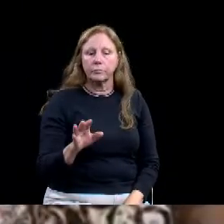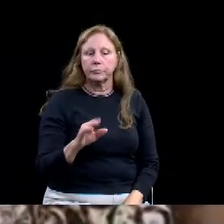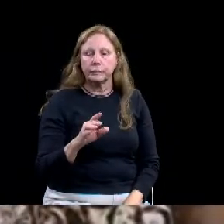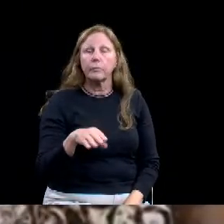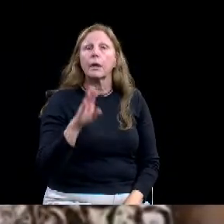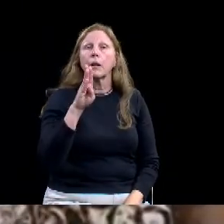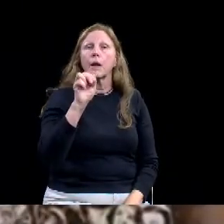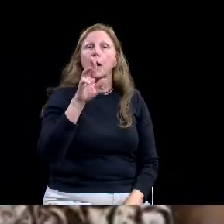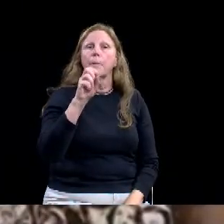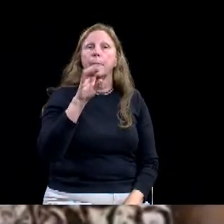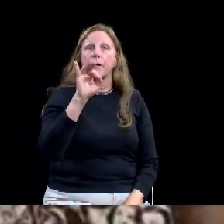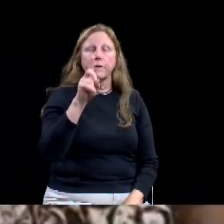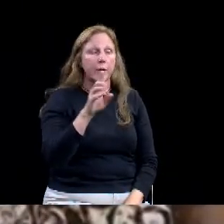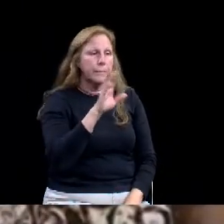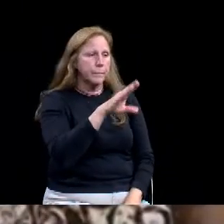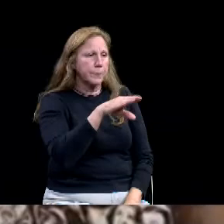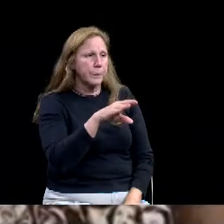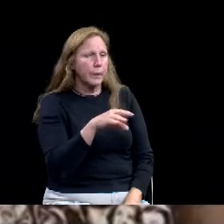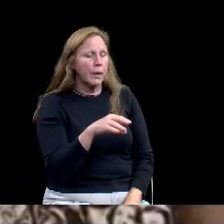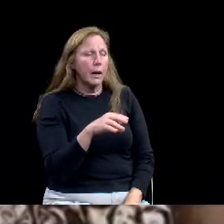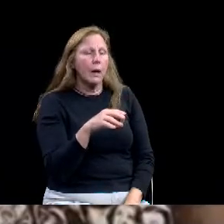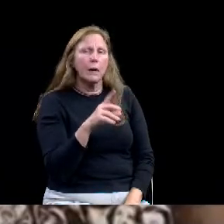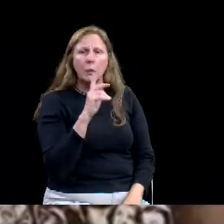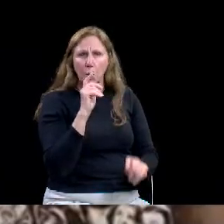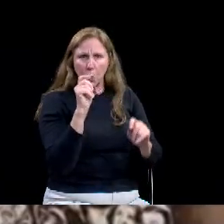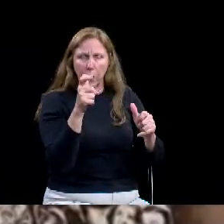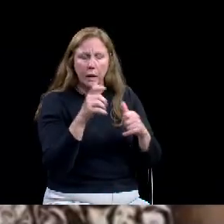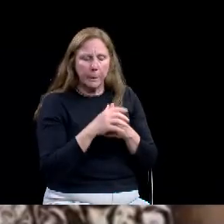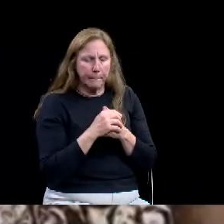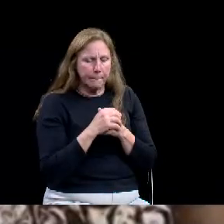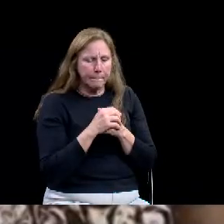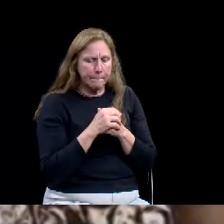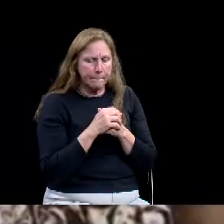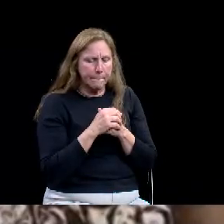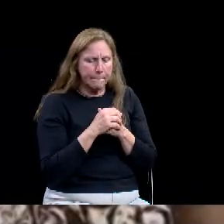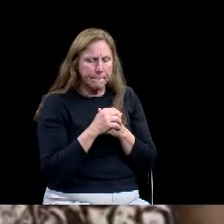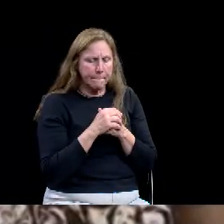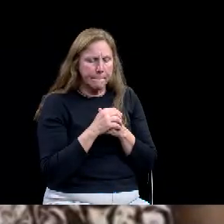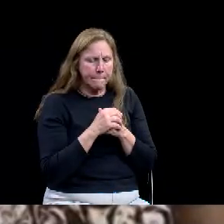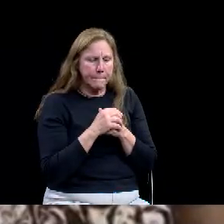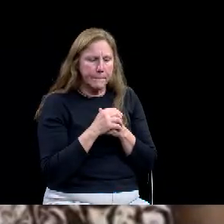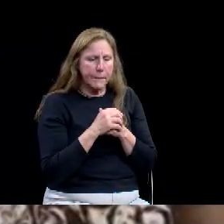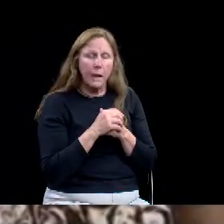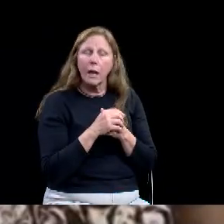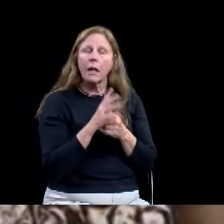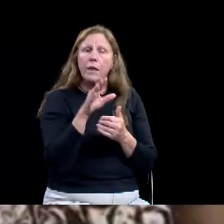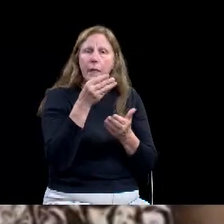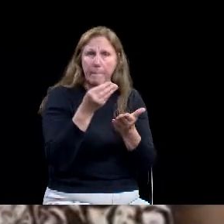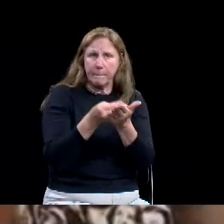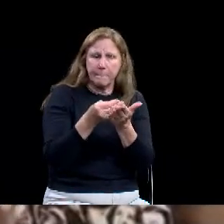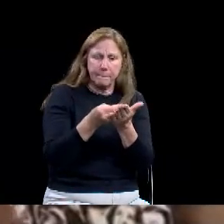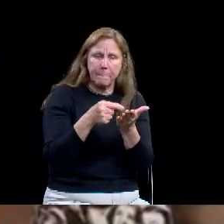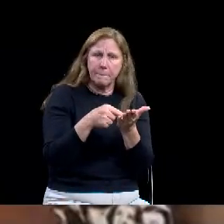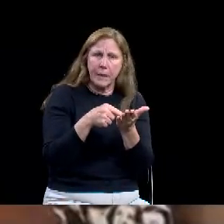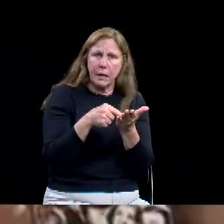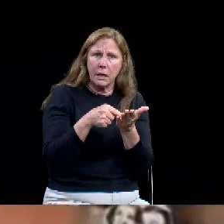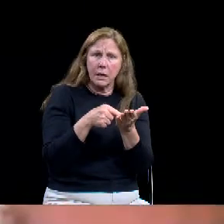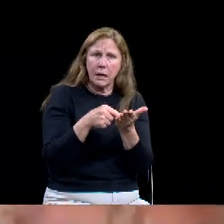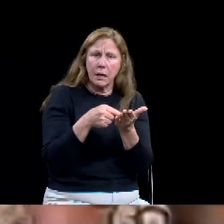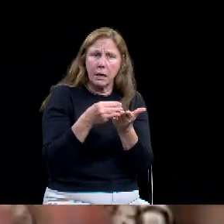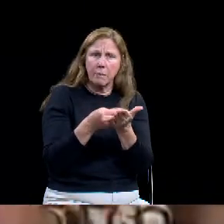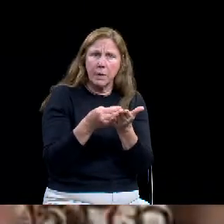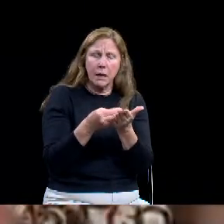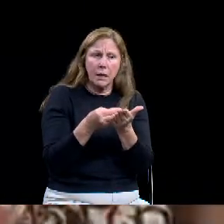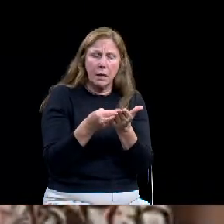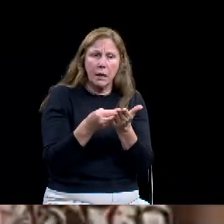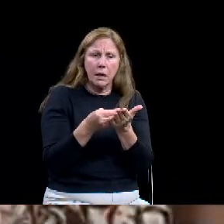is this just reactive or can some of it be used proactively in a manner that, you know, so if we weren't, you know, as